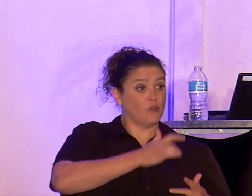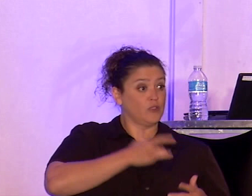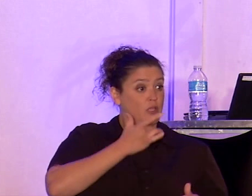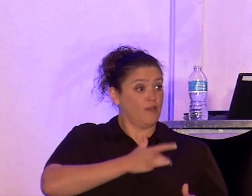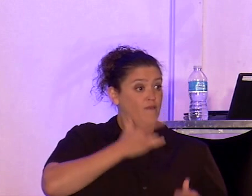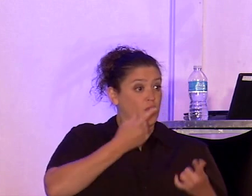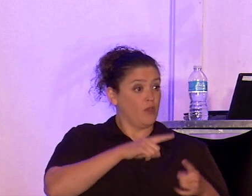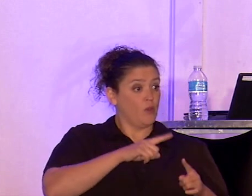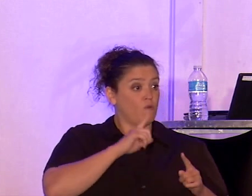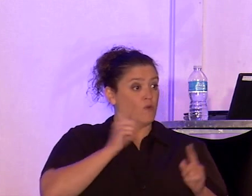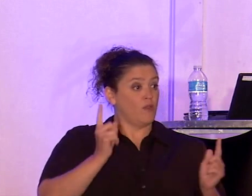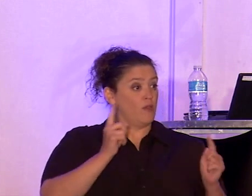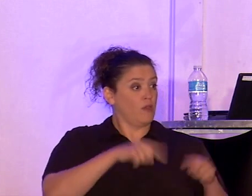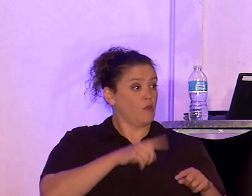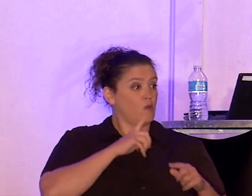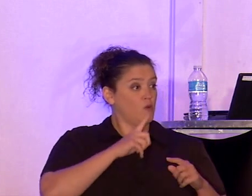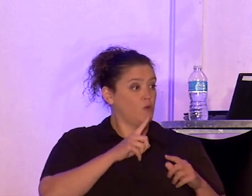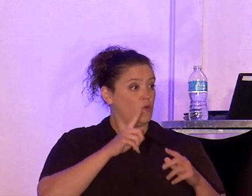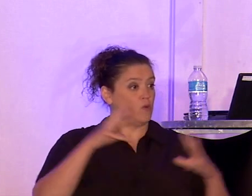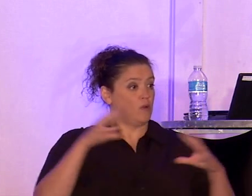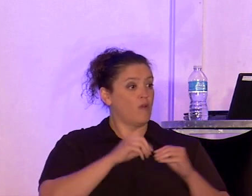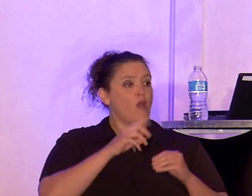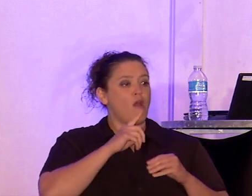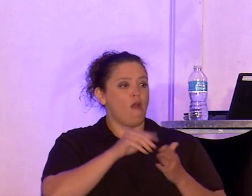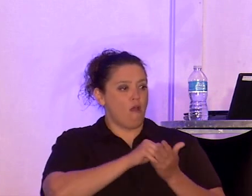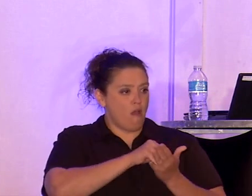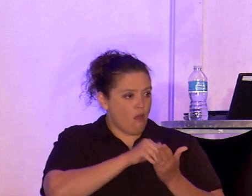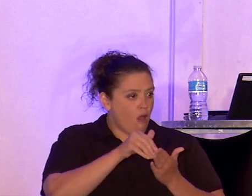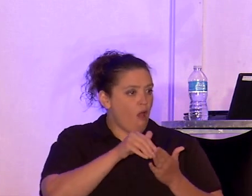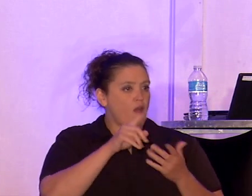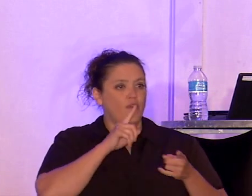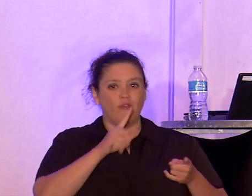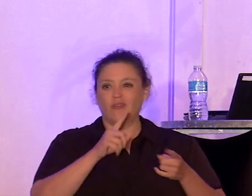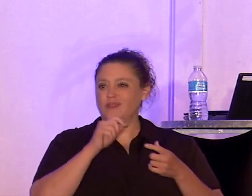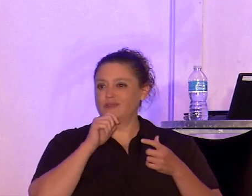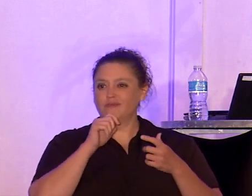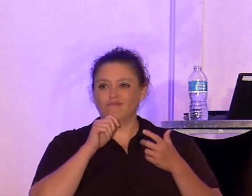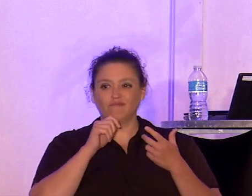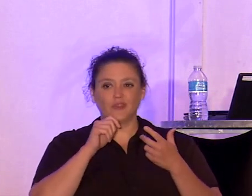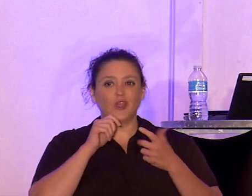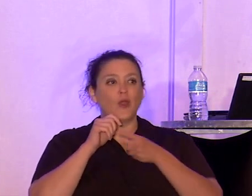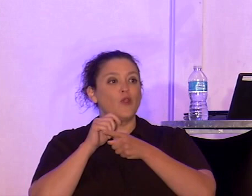are often outnumbered by the black and brown health.